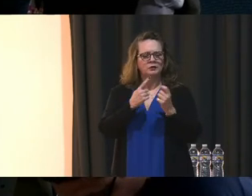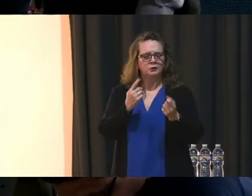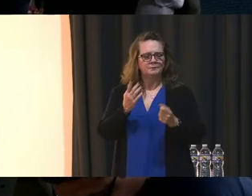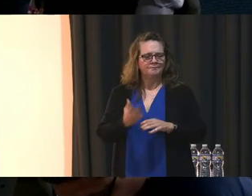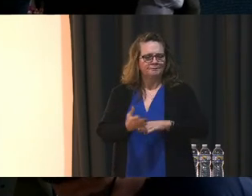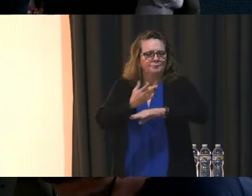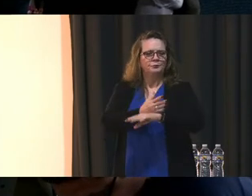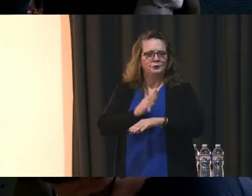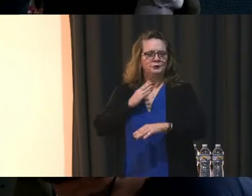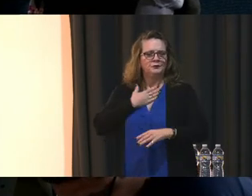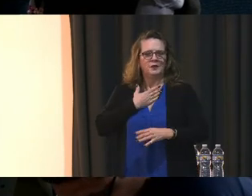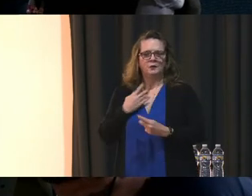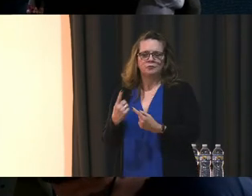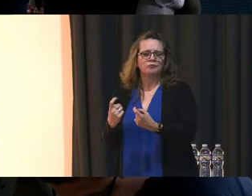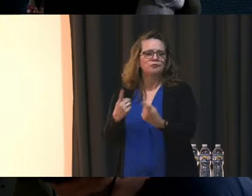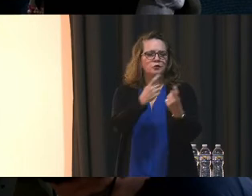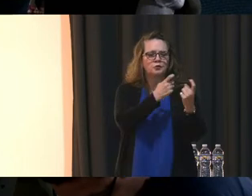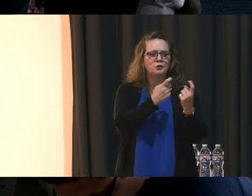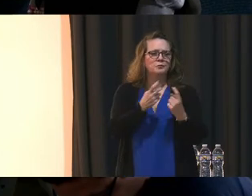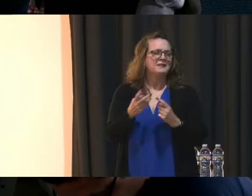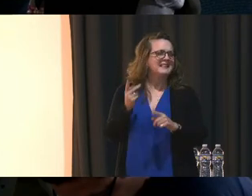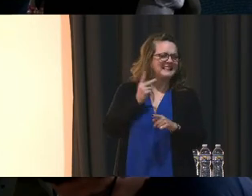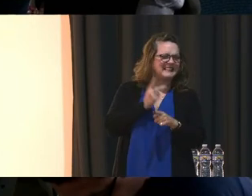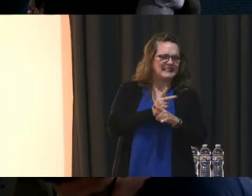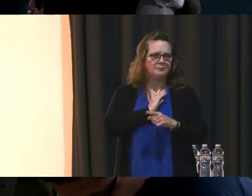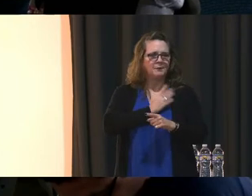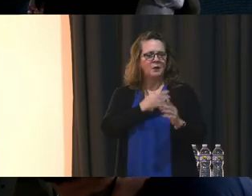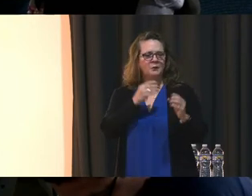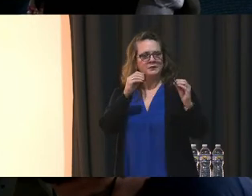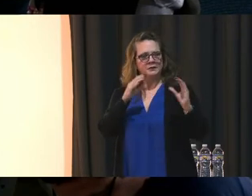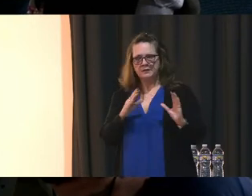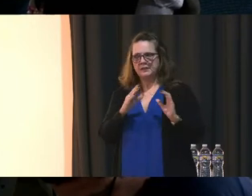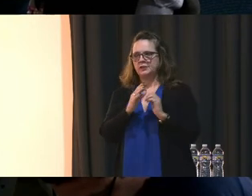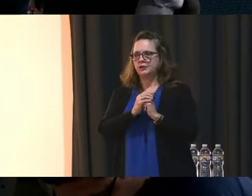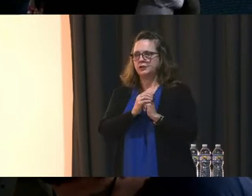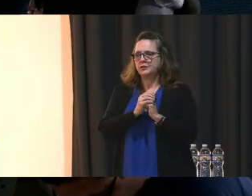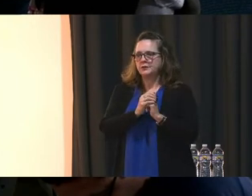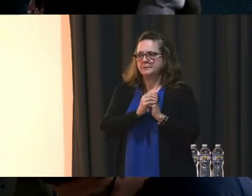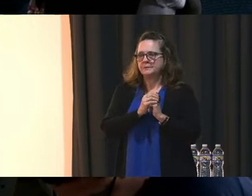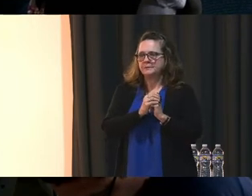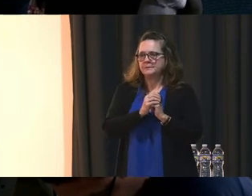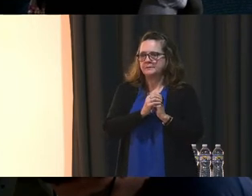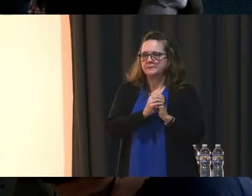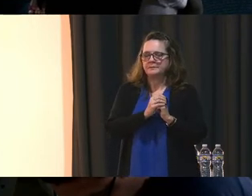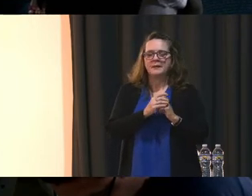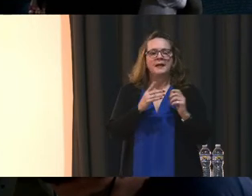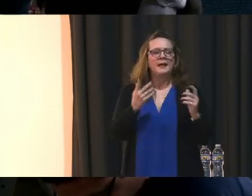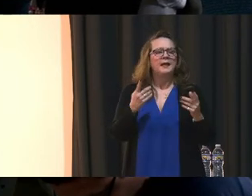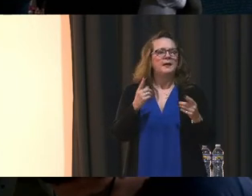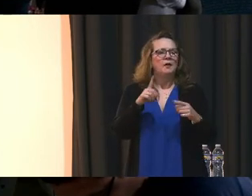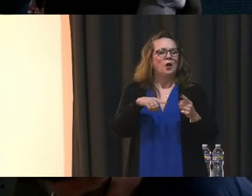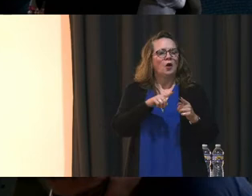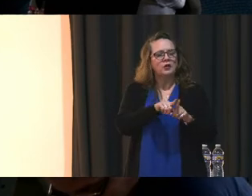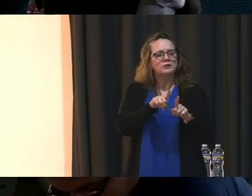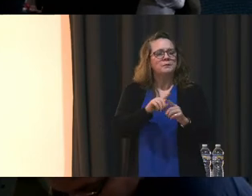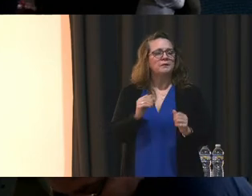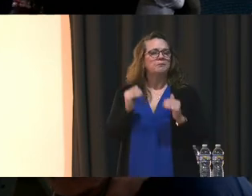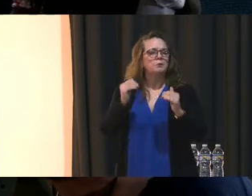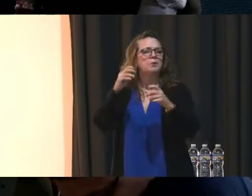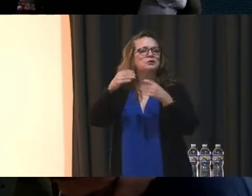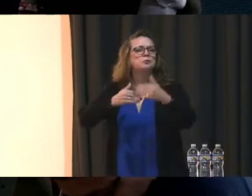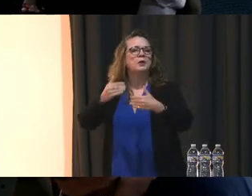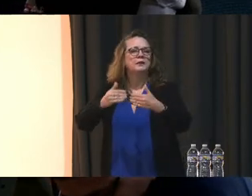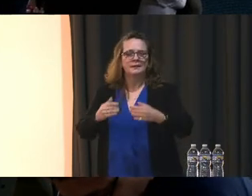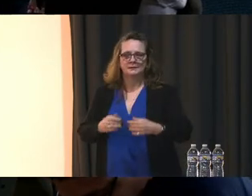recruitment and retention of educators While keeping an eye to inclusivity in the promotion process That was about, that was about